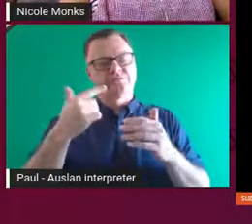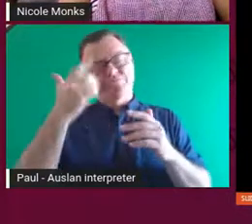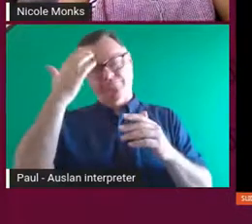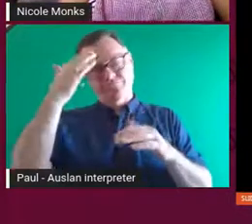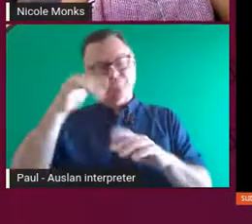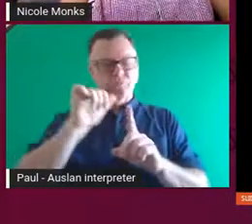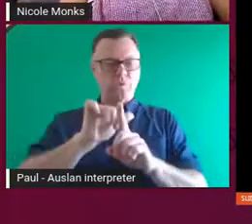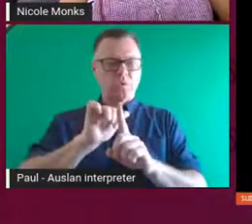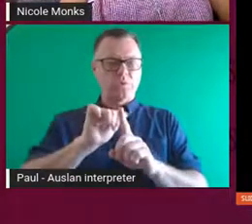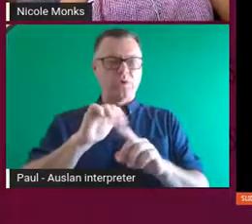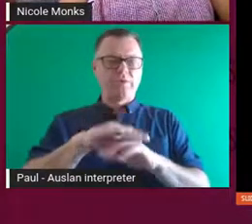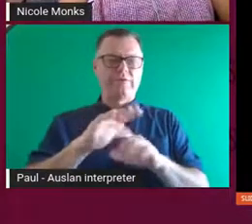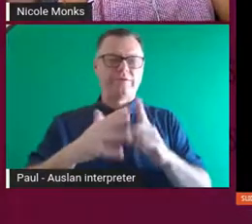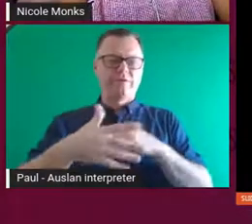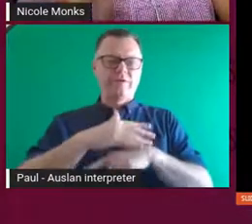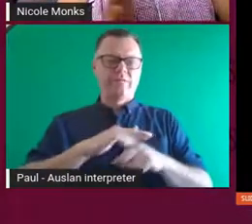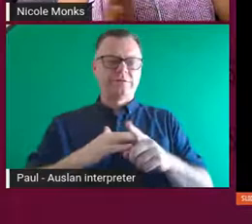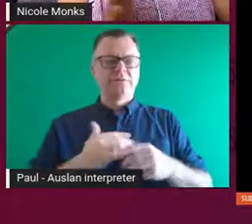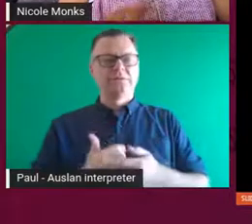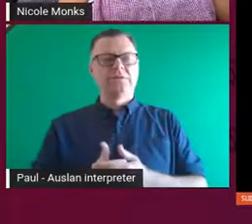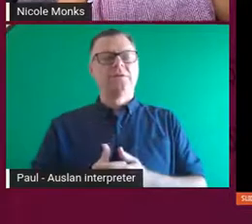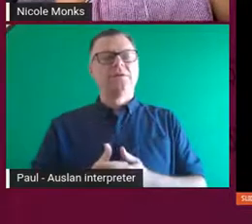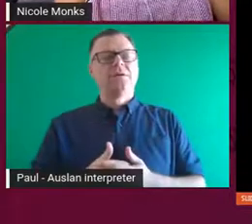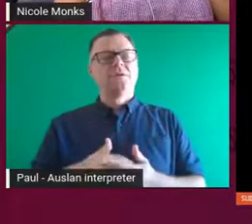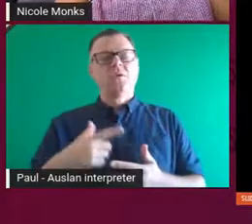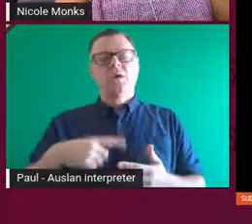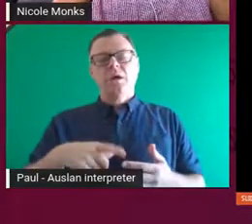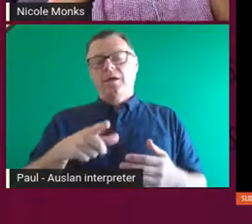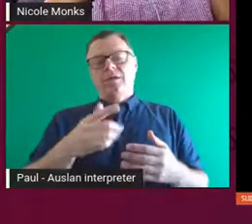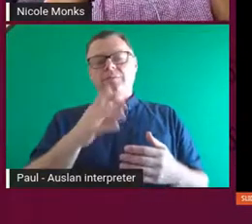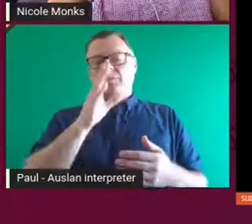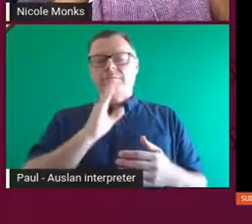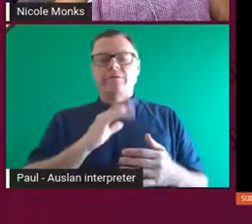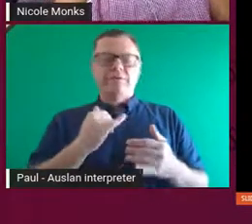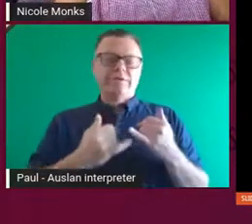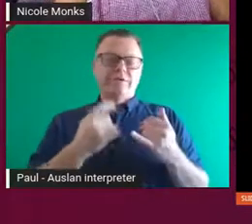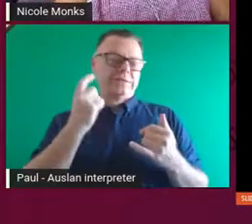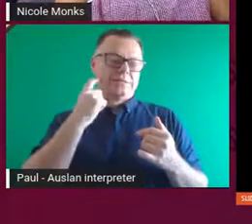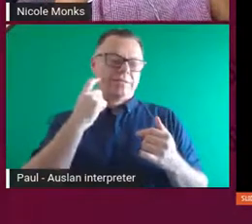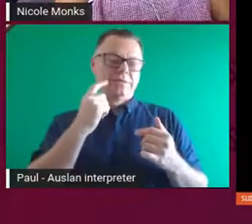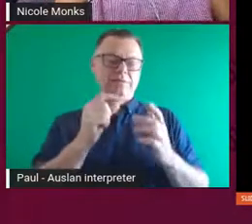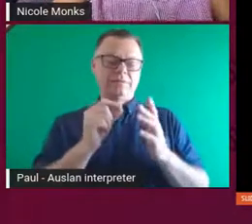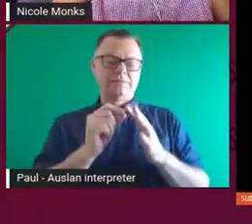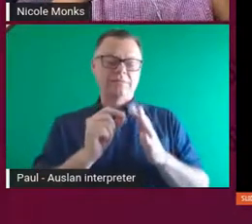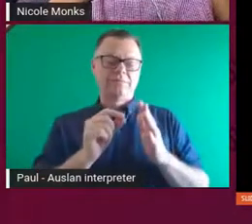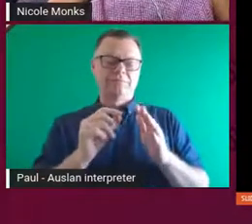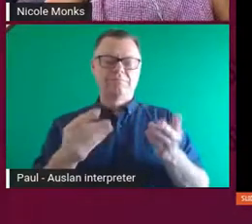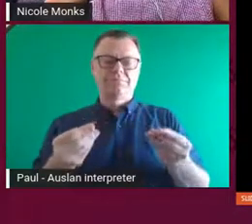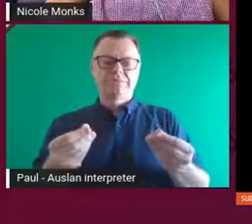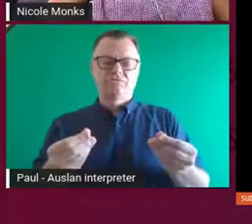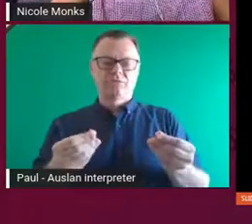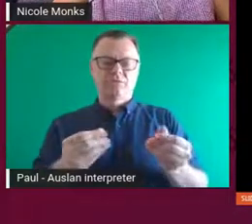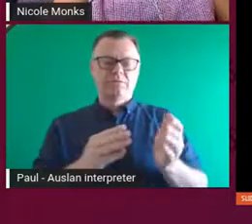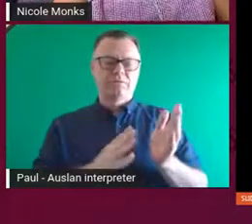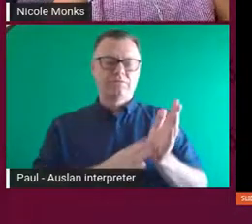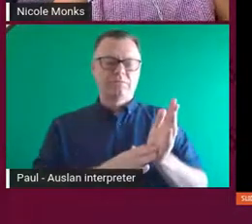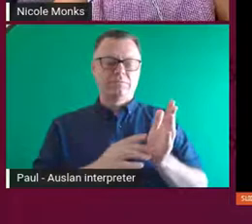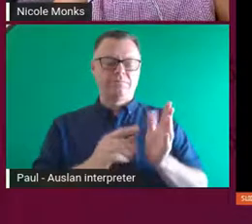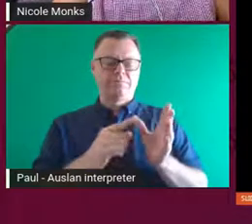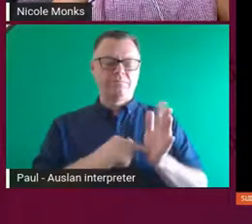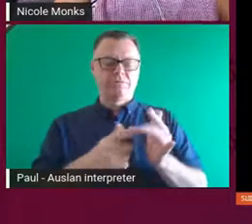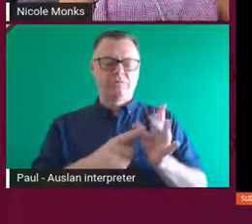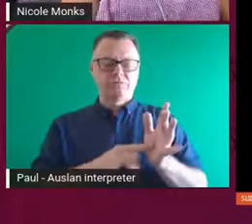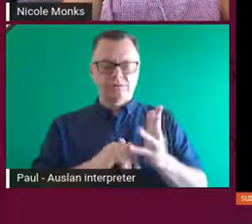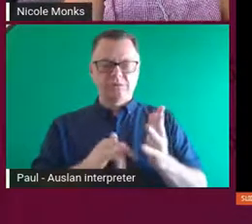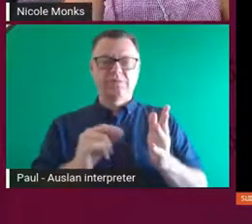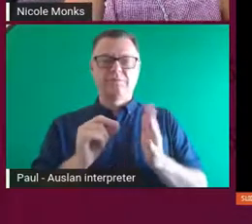was basically this very simple palette of materials. But it was using, you know, computer programming